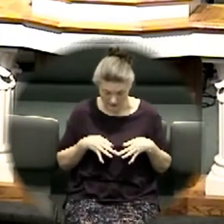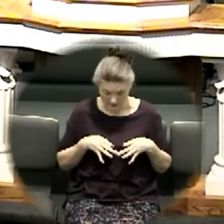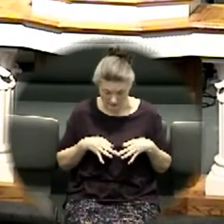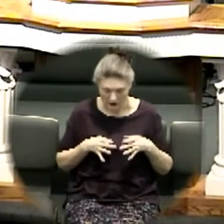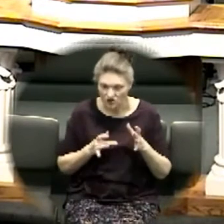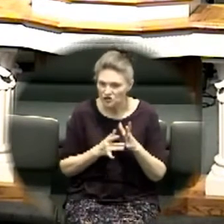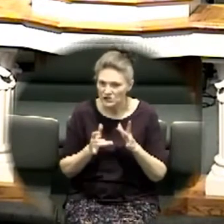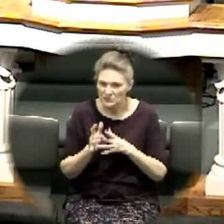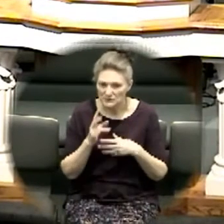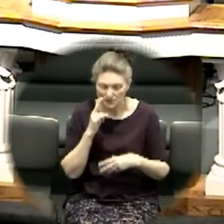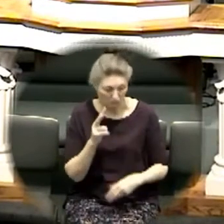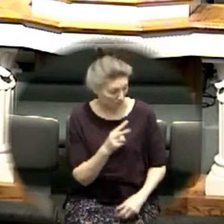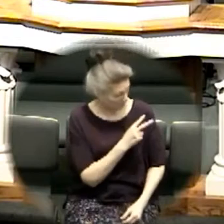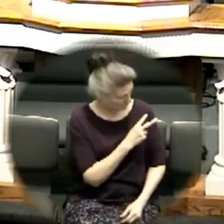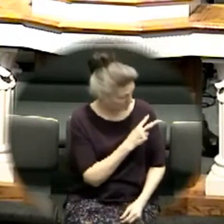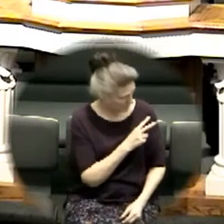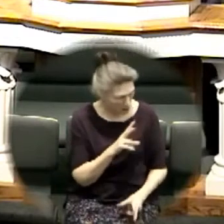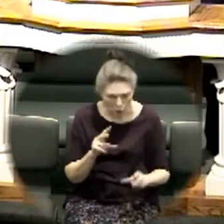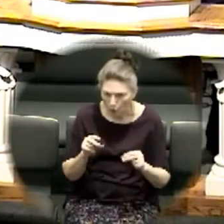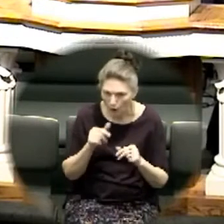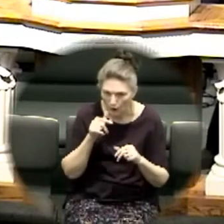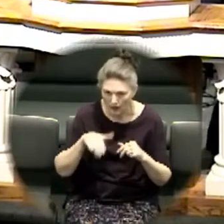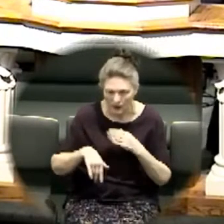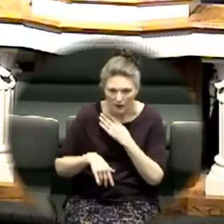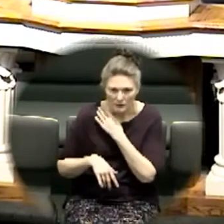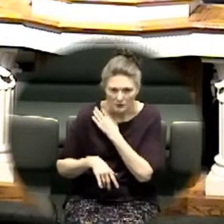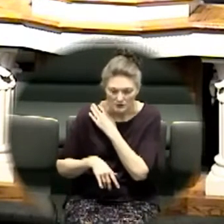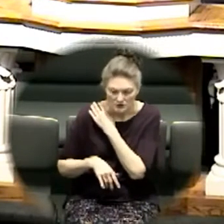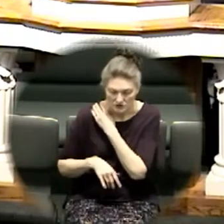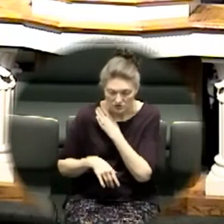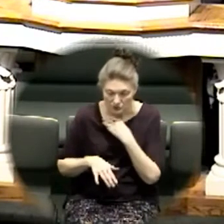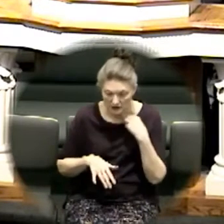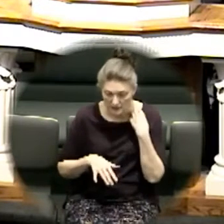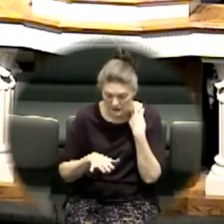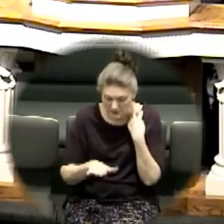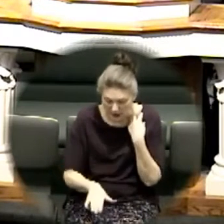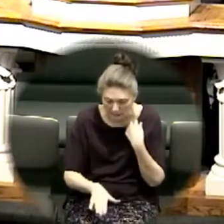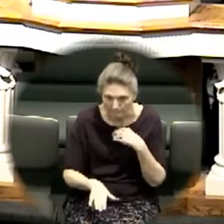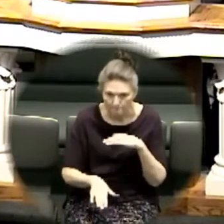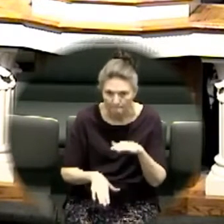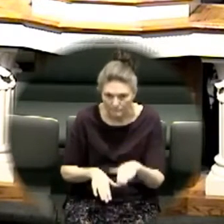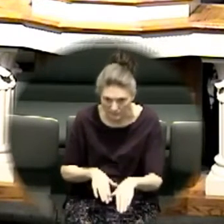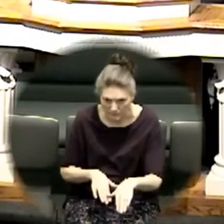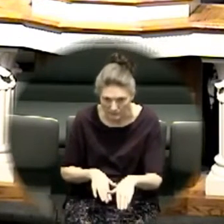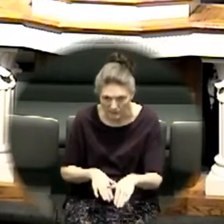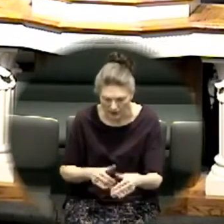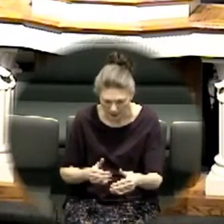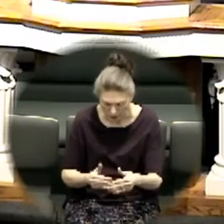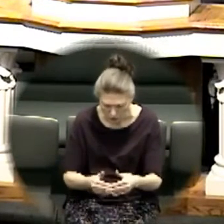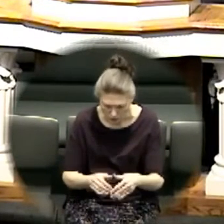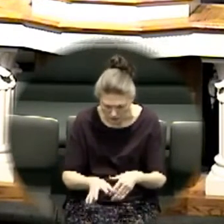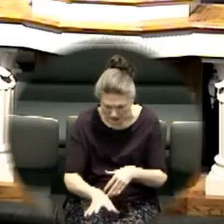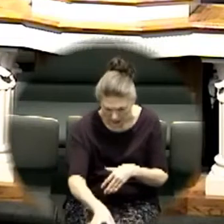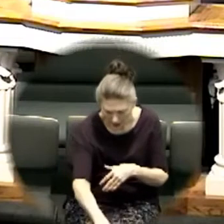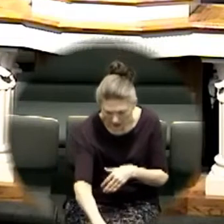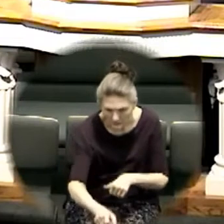she had a step step a little closer reached and touched the hem of his garment